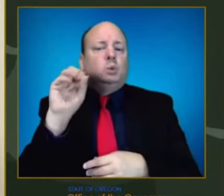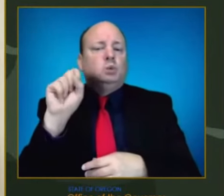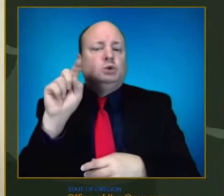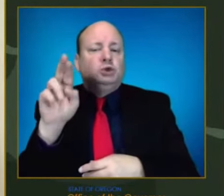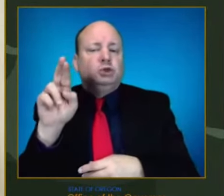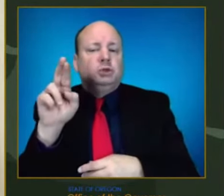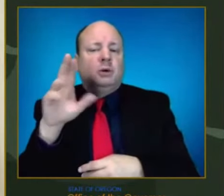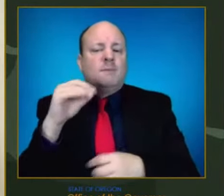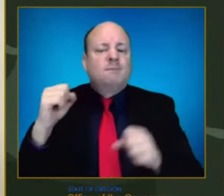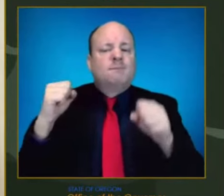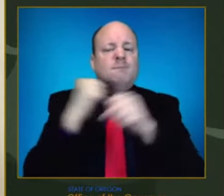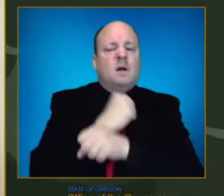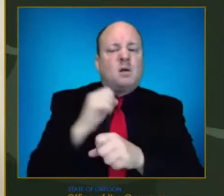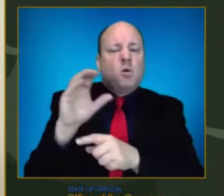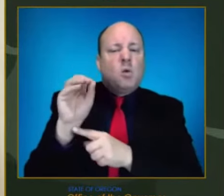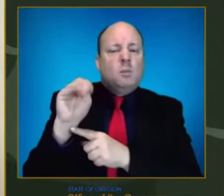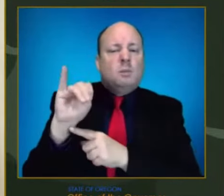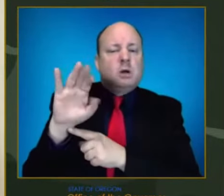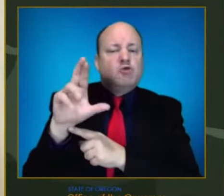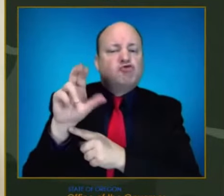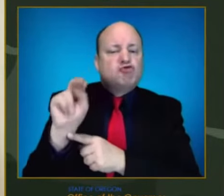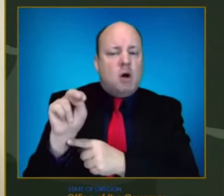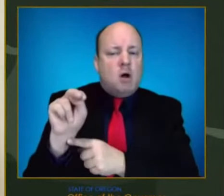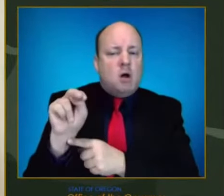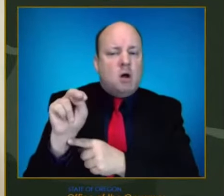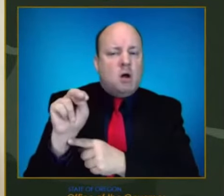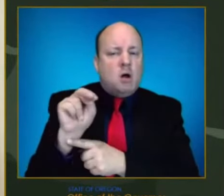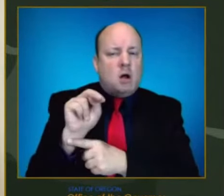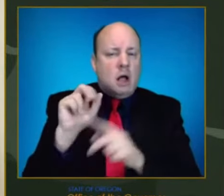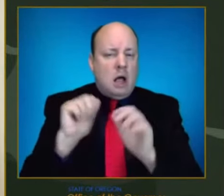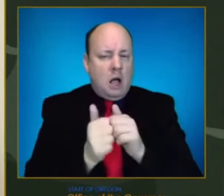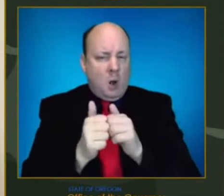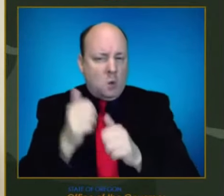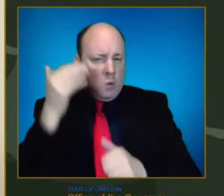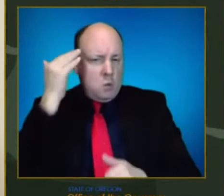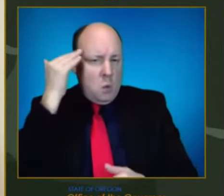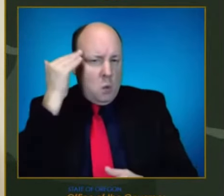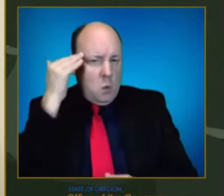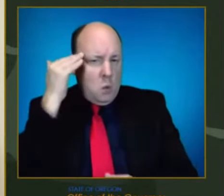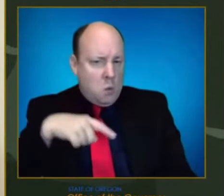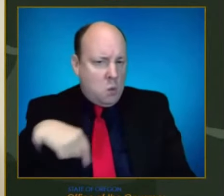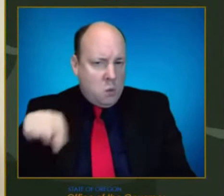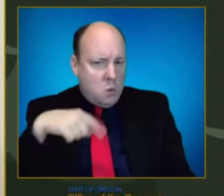Omicron. That's my first question. And then I have one for Governor Brown.